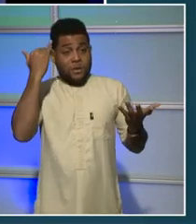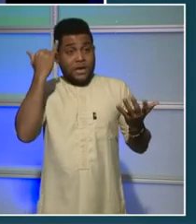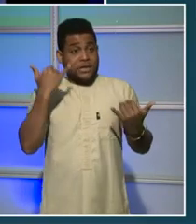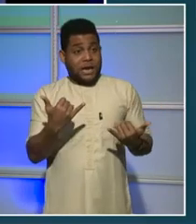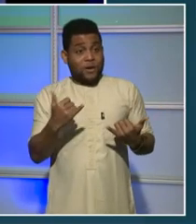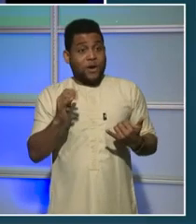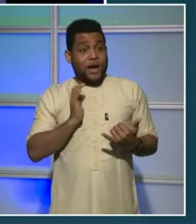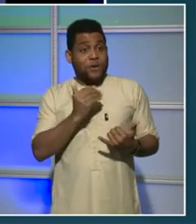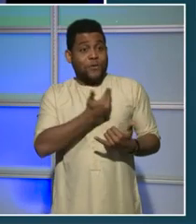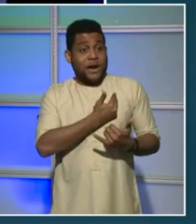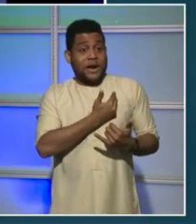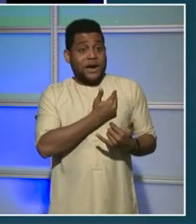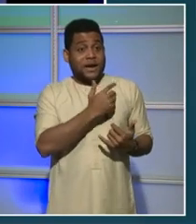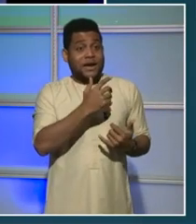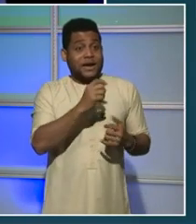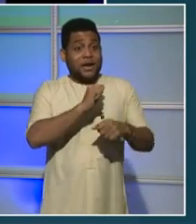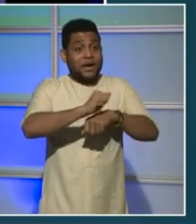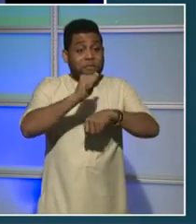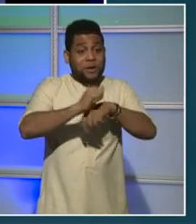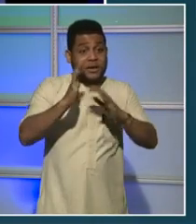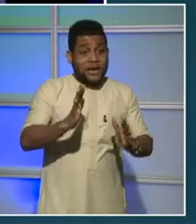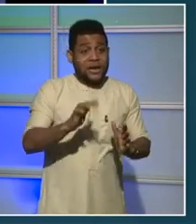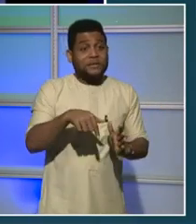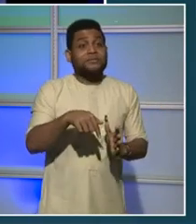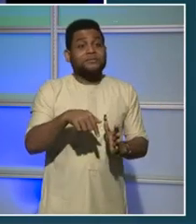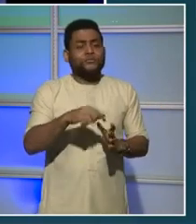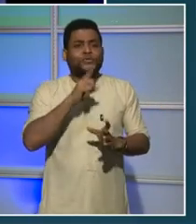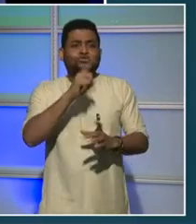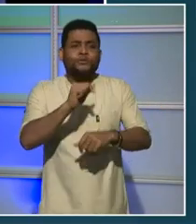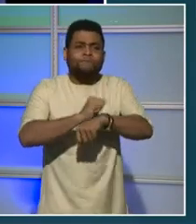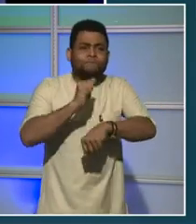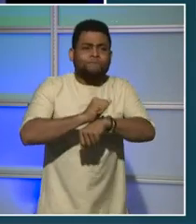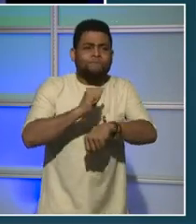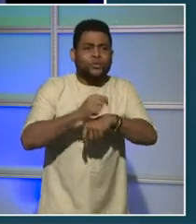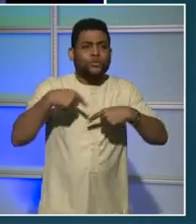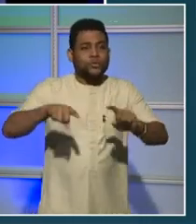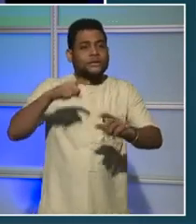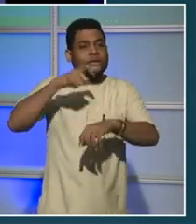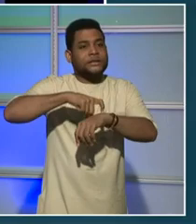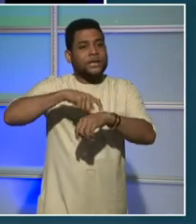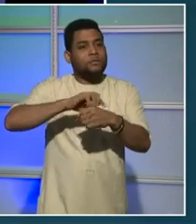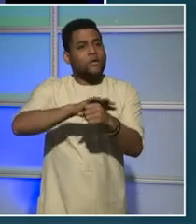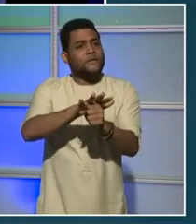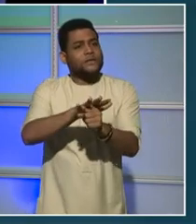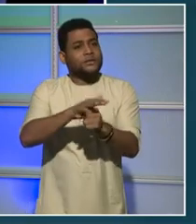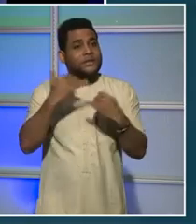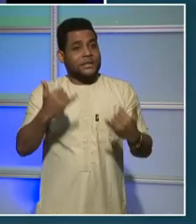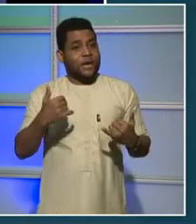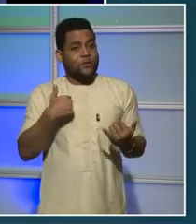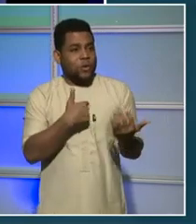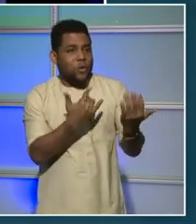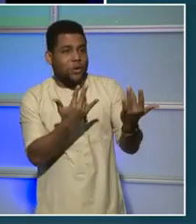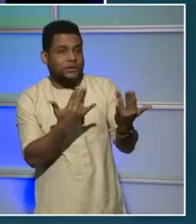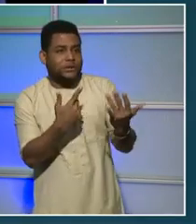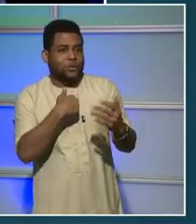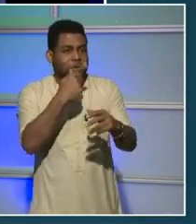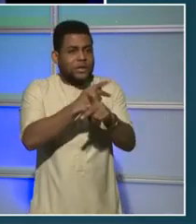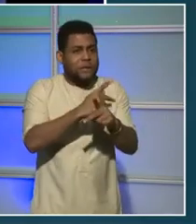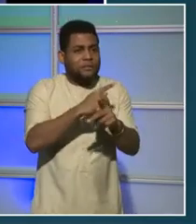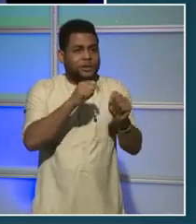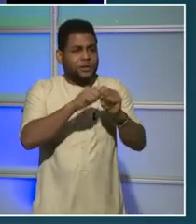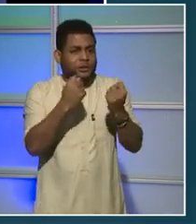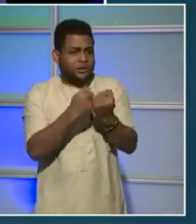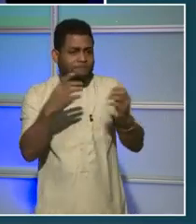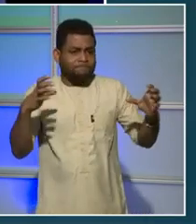been key to us getting through this pandemic, and we are just grateful that we've been able to keep our entire team with